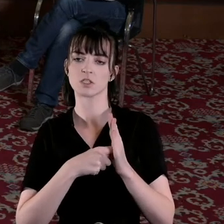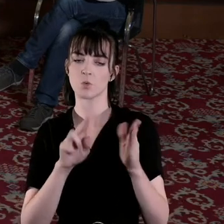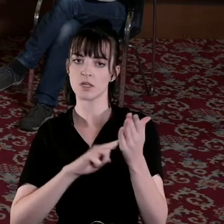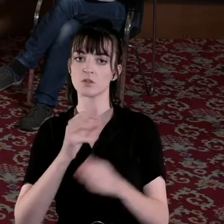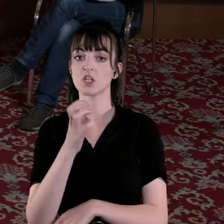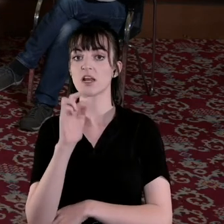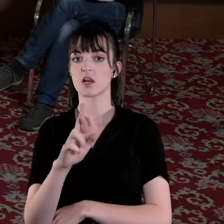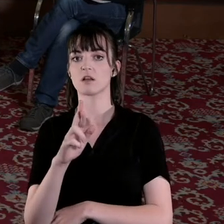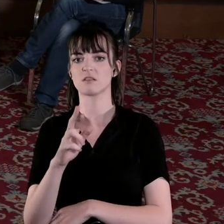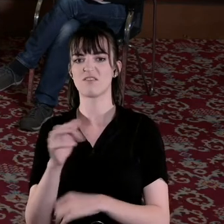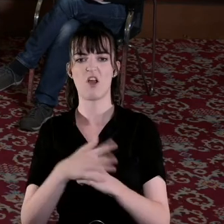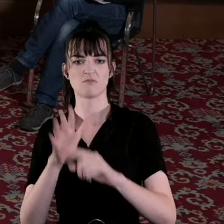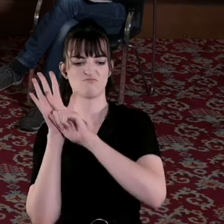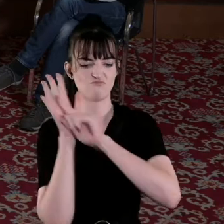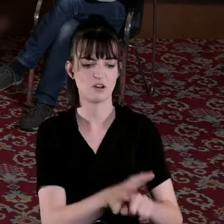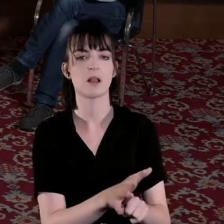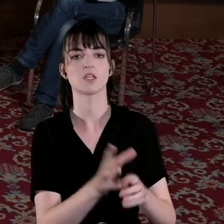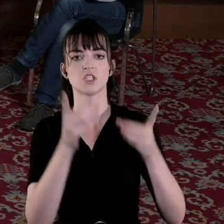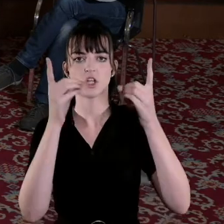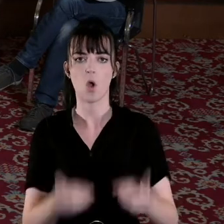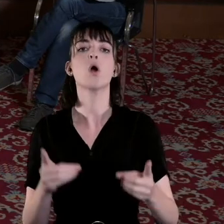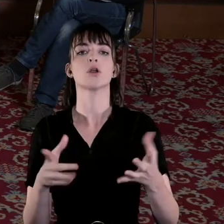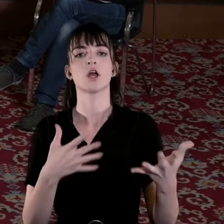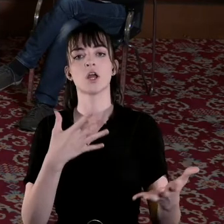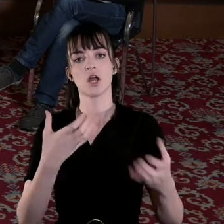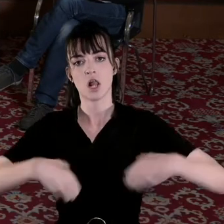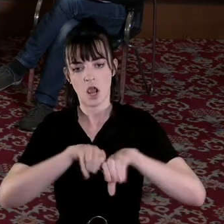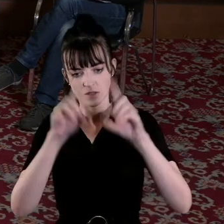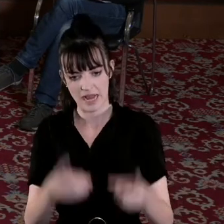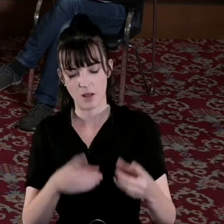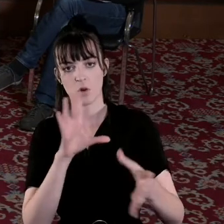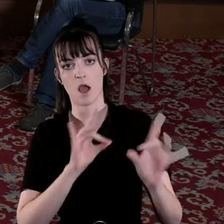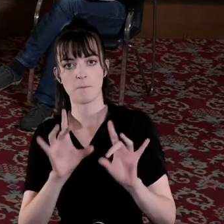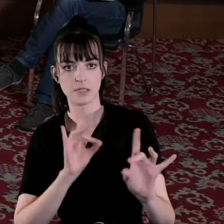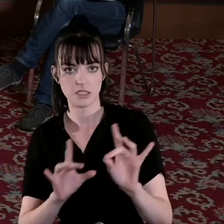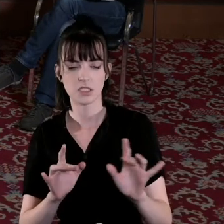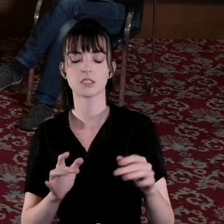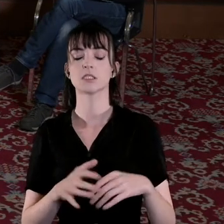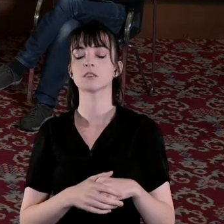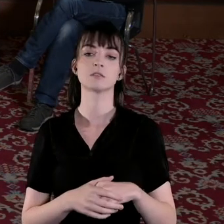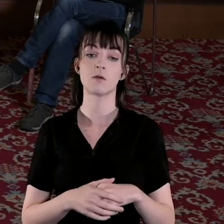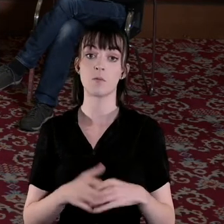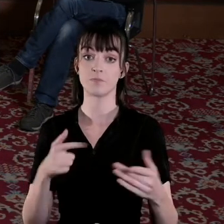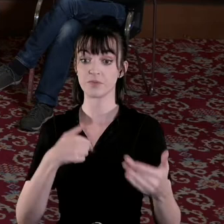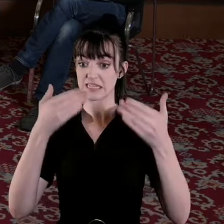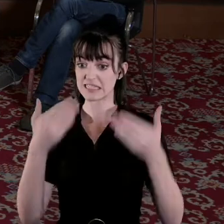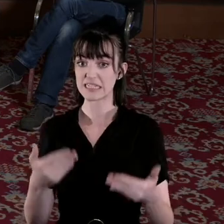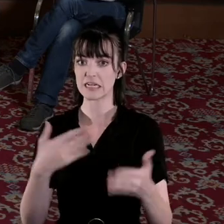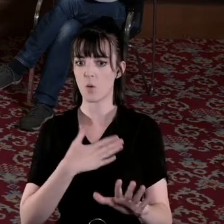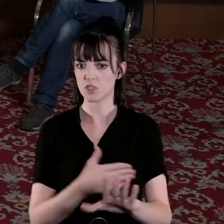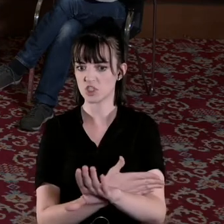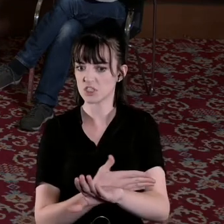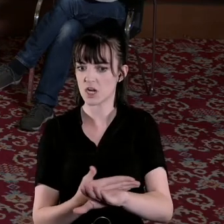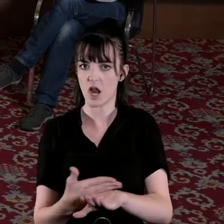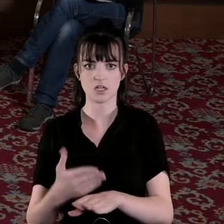to repress and restore order and close down options and horizons and I think we're only unpacking some of